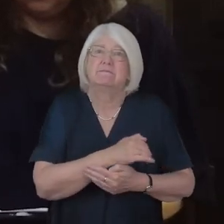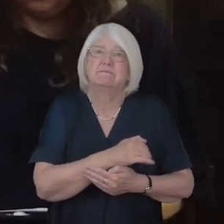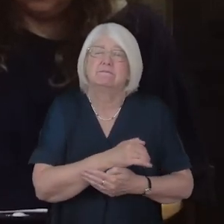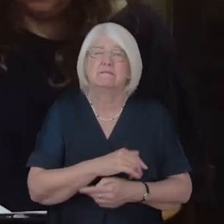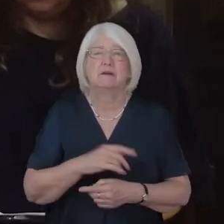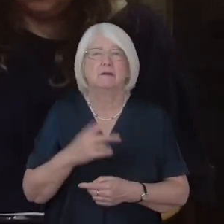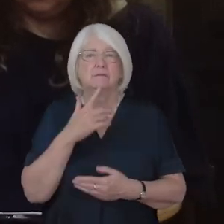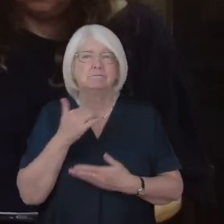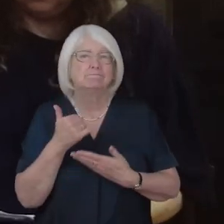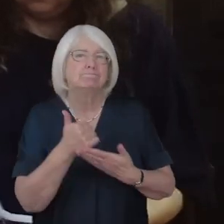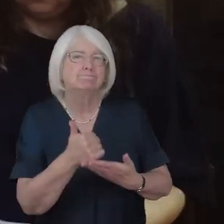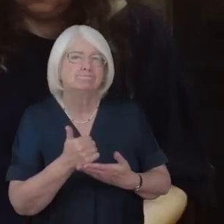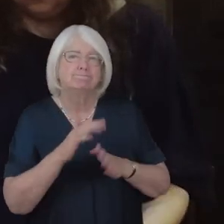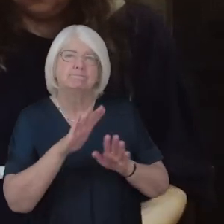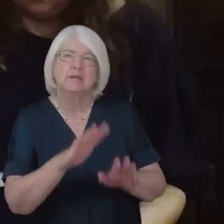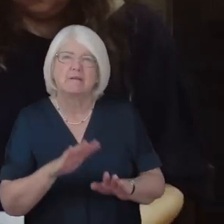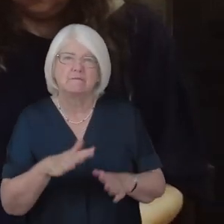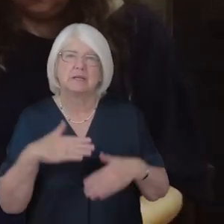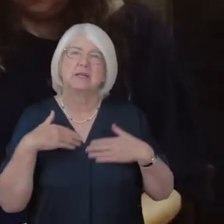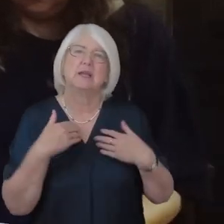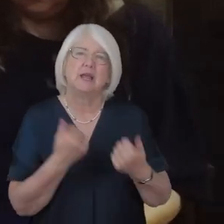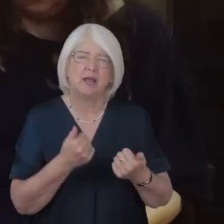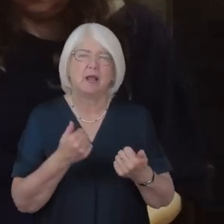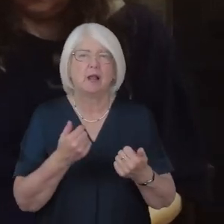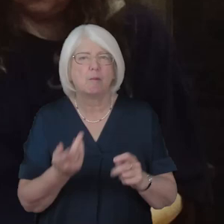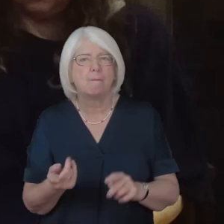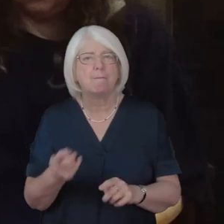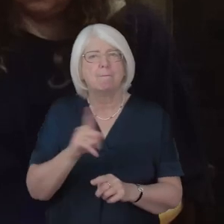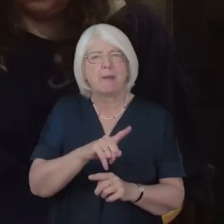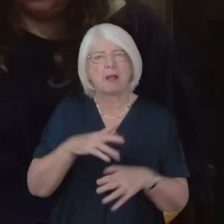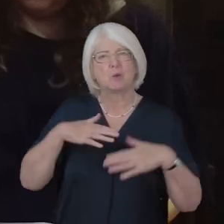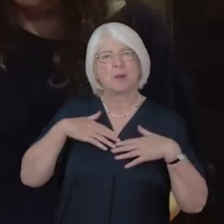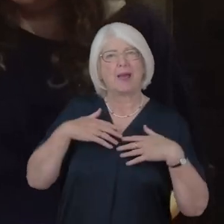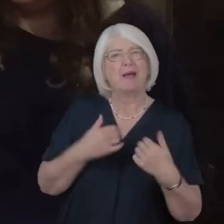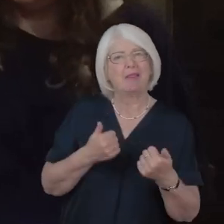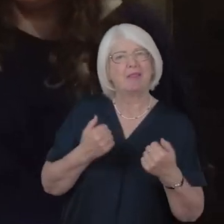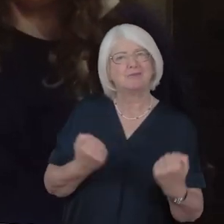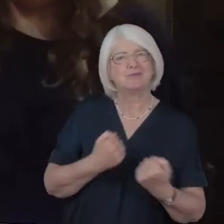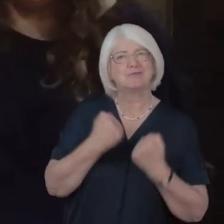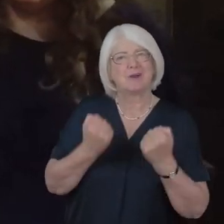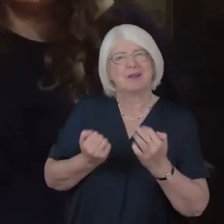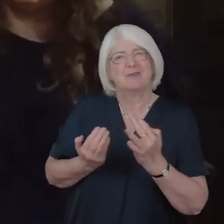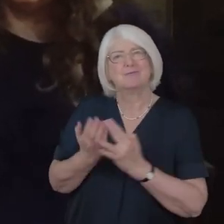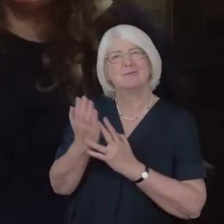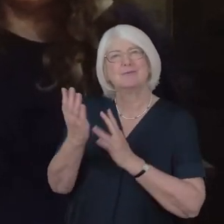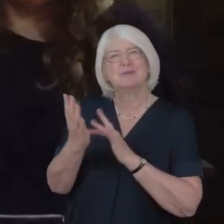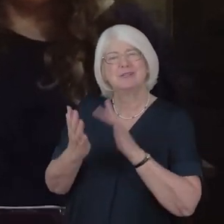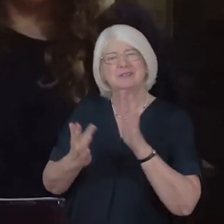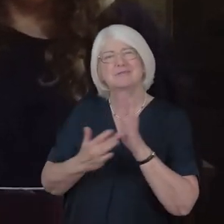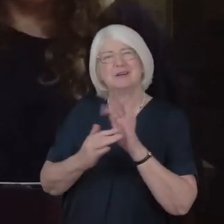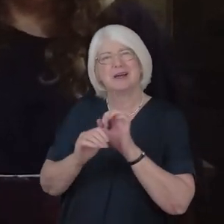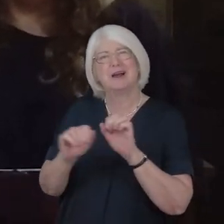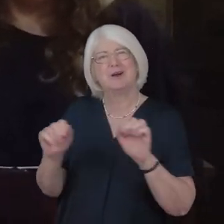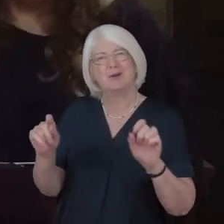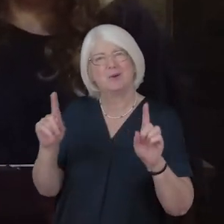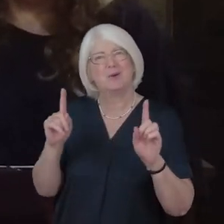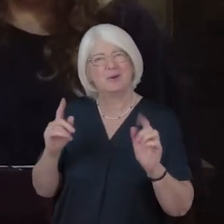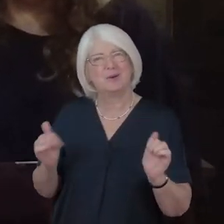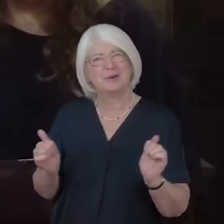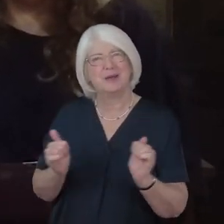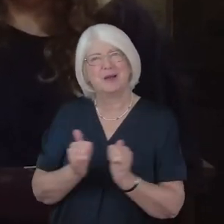them and restore them to health and strength through Jesus Christ our Lord Amen